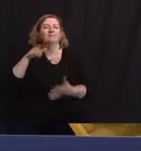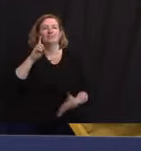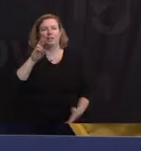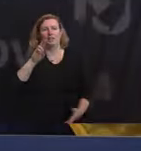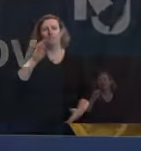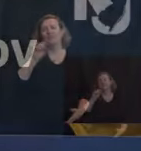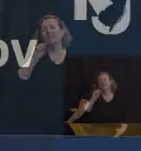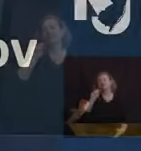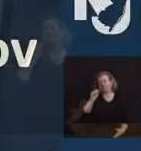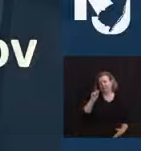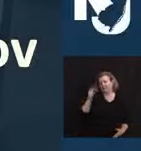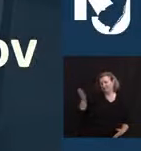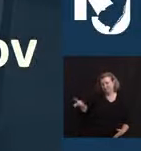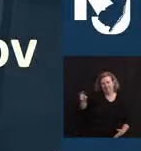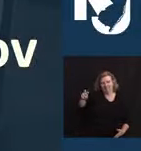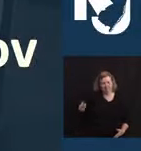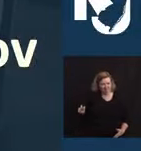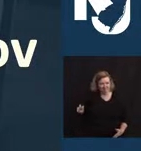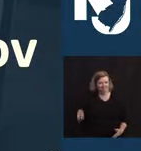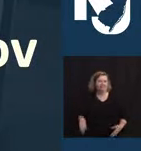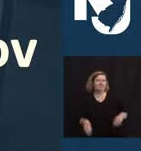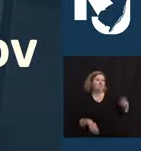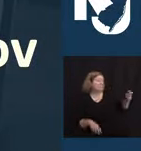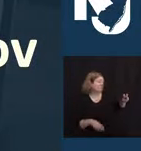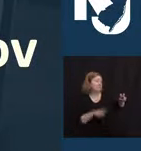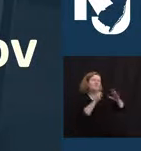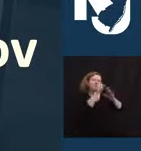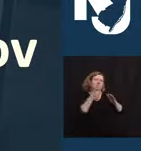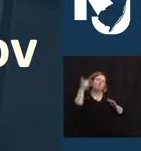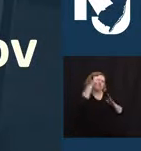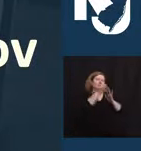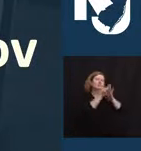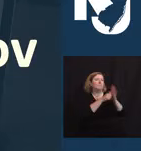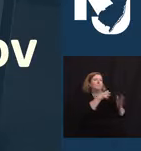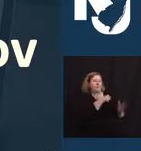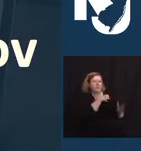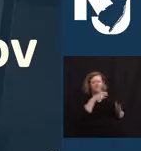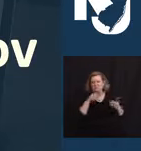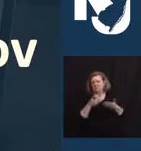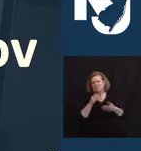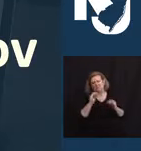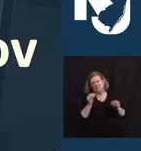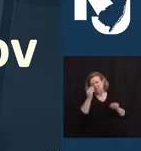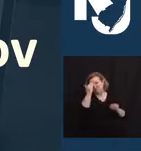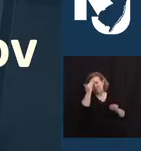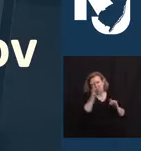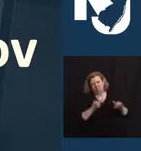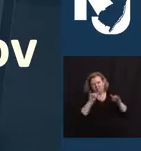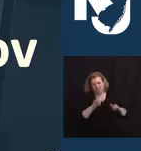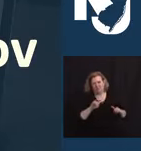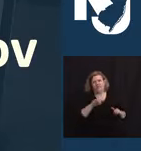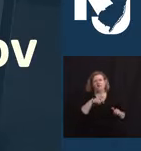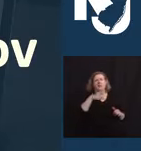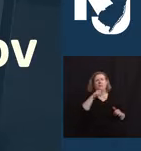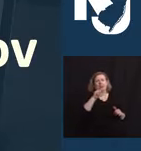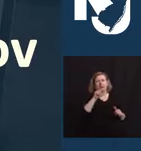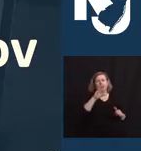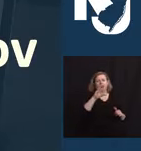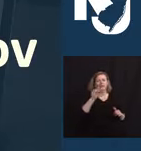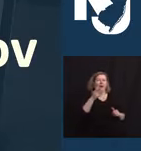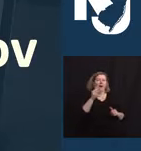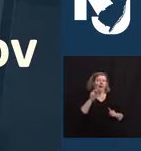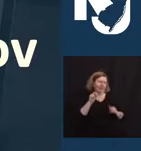To my left, the superintendent of the state police, another guy who needs no introduction, Colonel Pat Callahan. have Jared Maples in the Office of Homeland Security